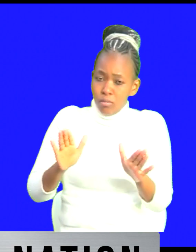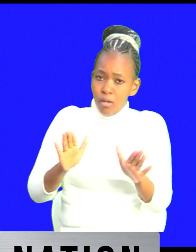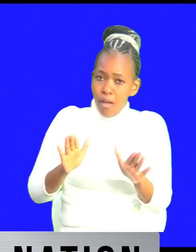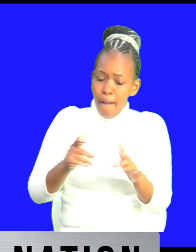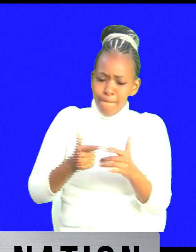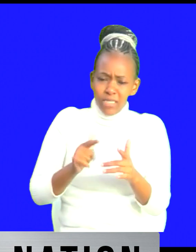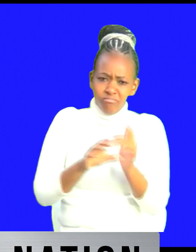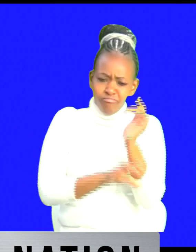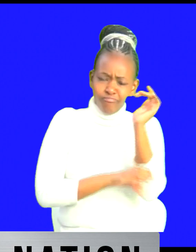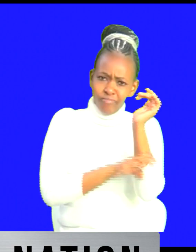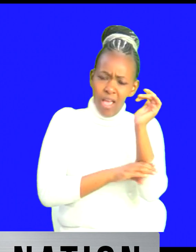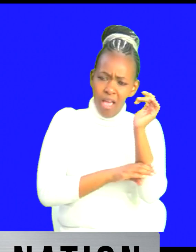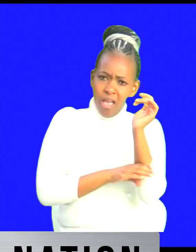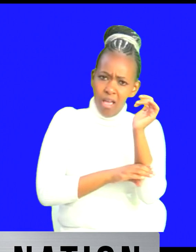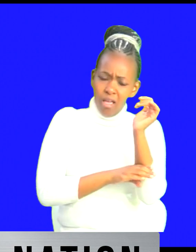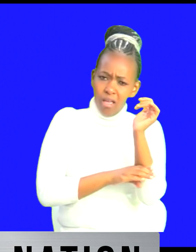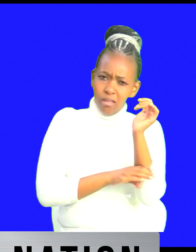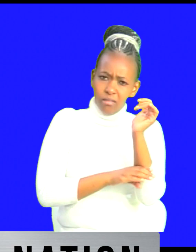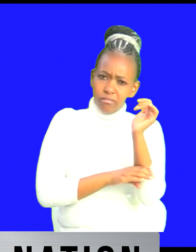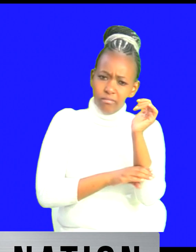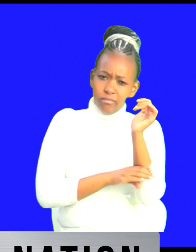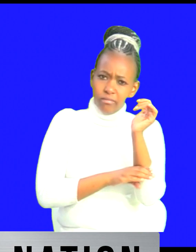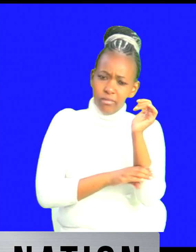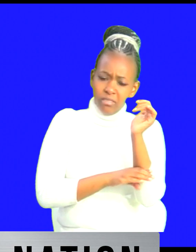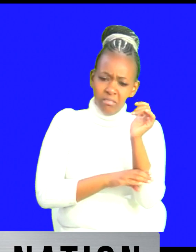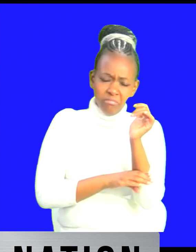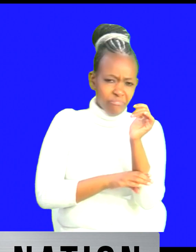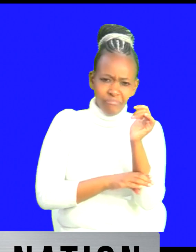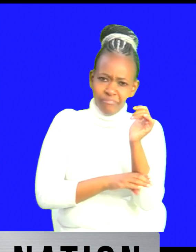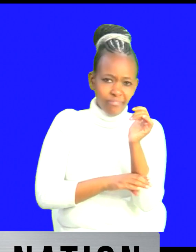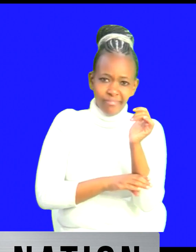this country kuna mutu alisema that t country tunakuanga kama ngiri